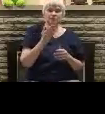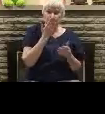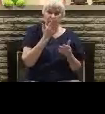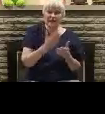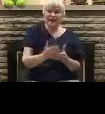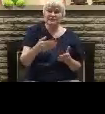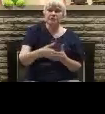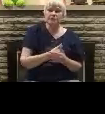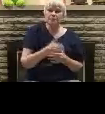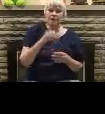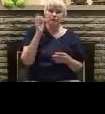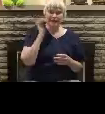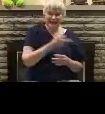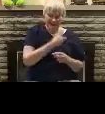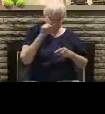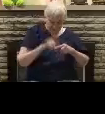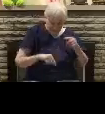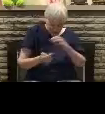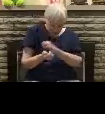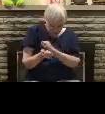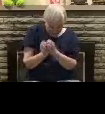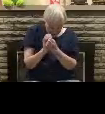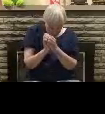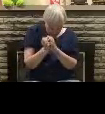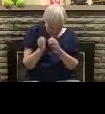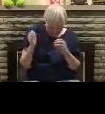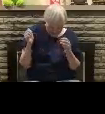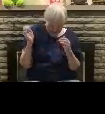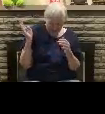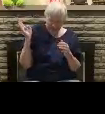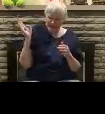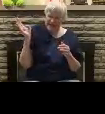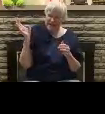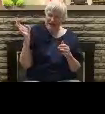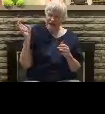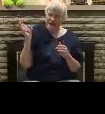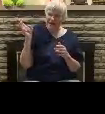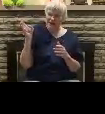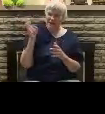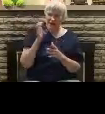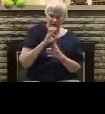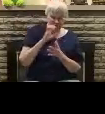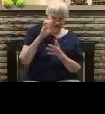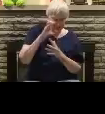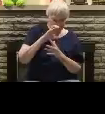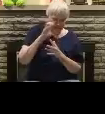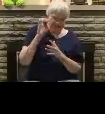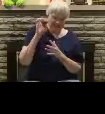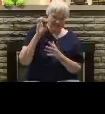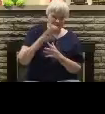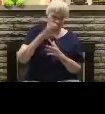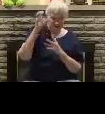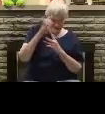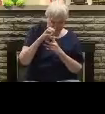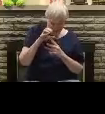God has not called us to reform culture. God has not called us to make everybody behave the way they ought to behave